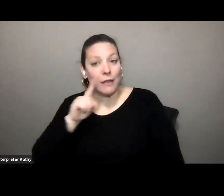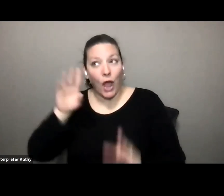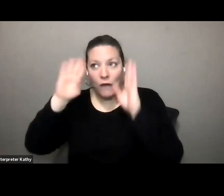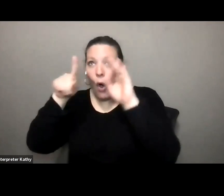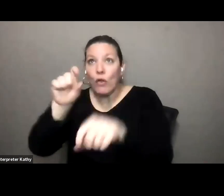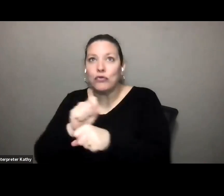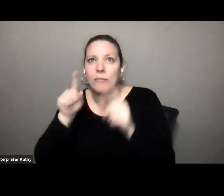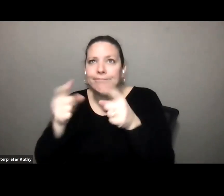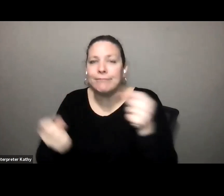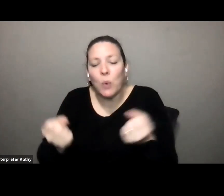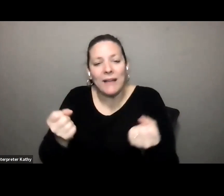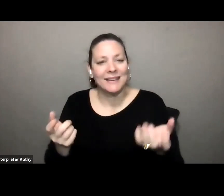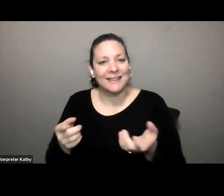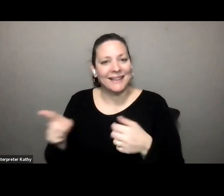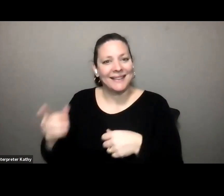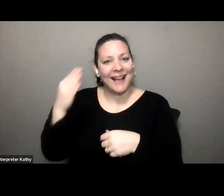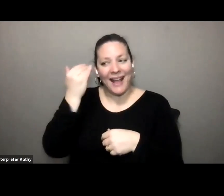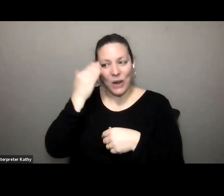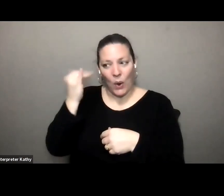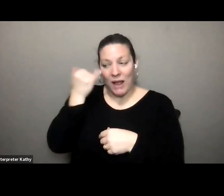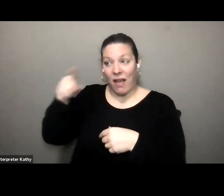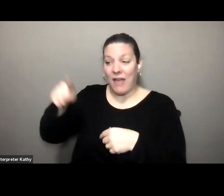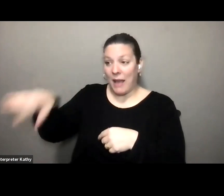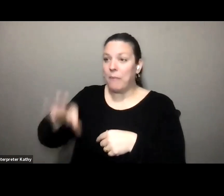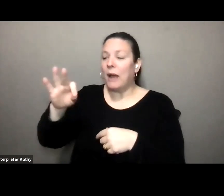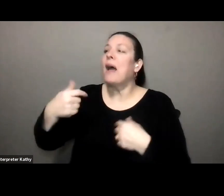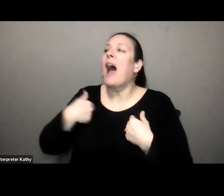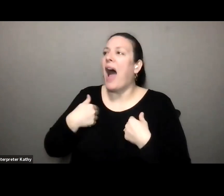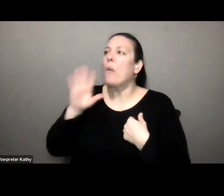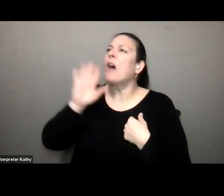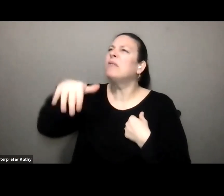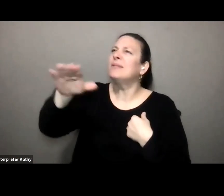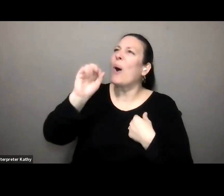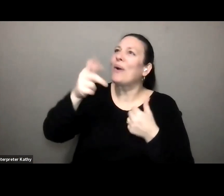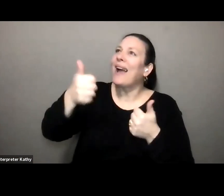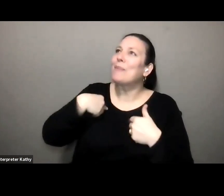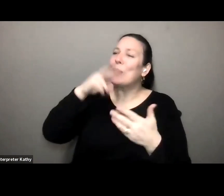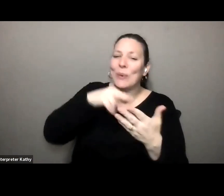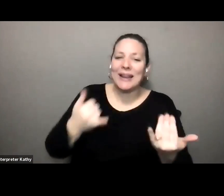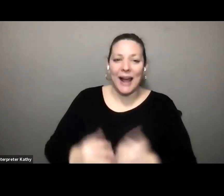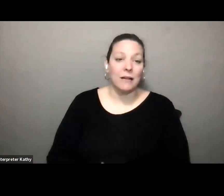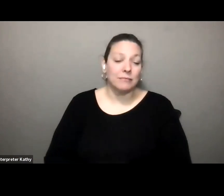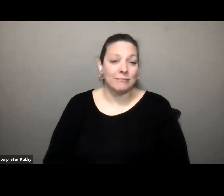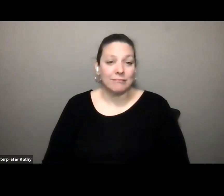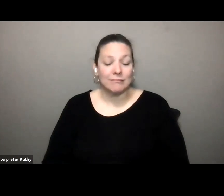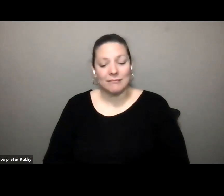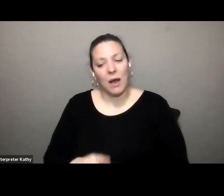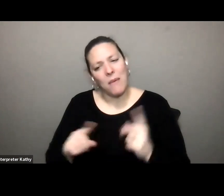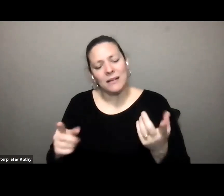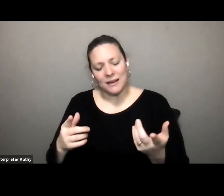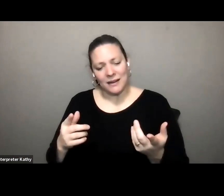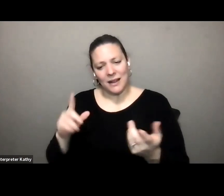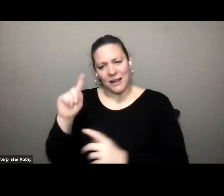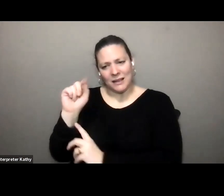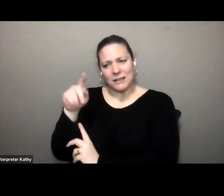job on their driving and they know that if they pick me up that i'm going to be reading my book but tarps has given me just a feeling